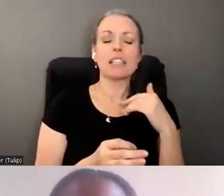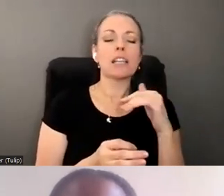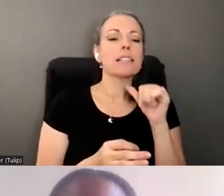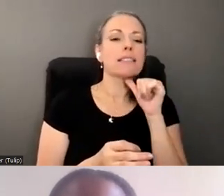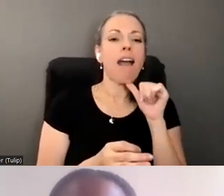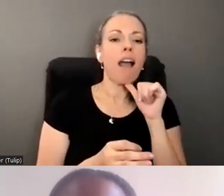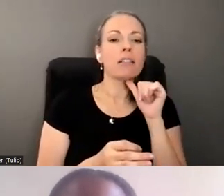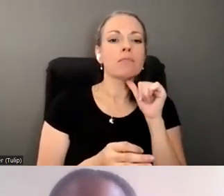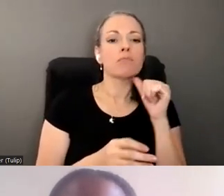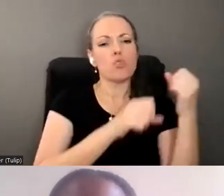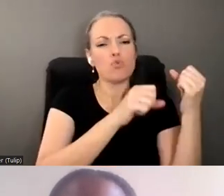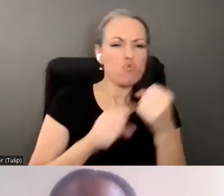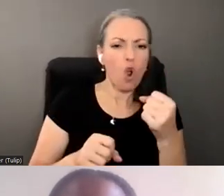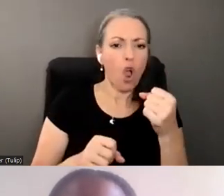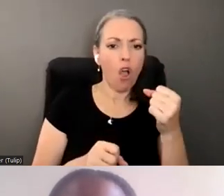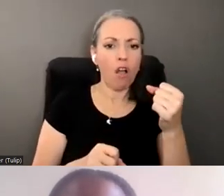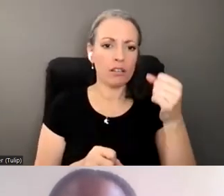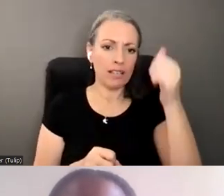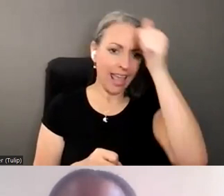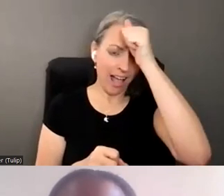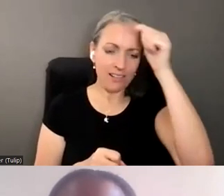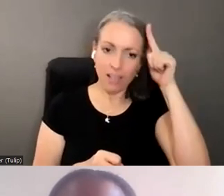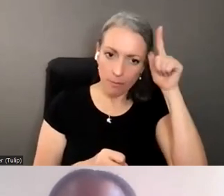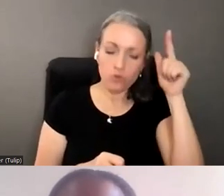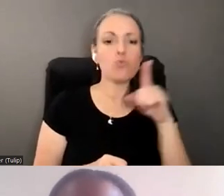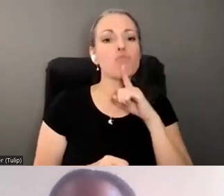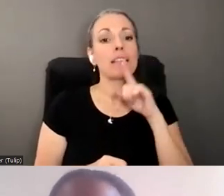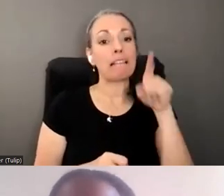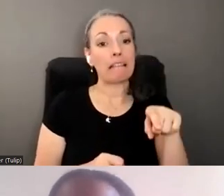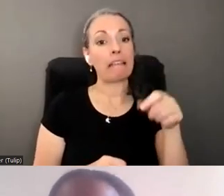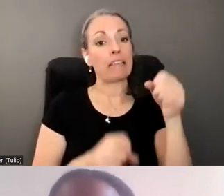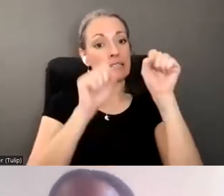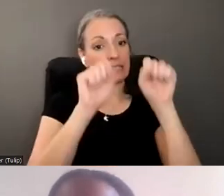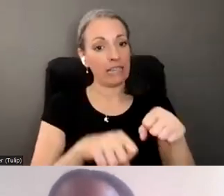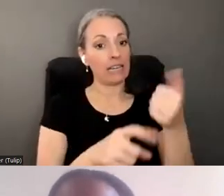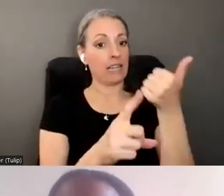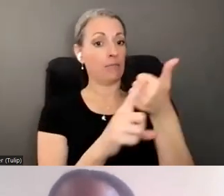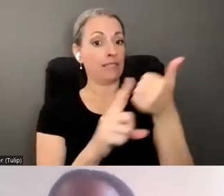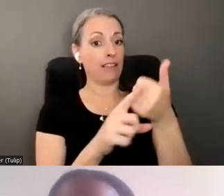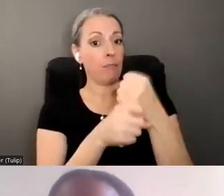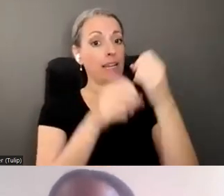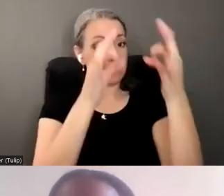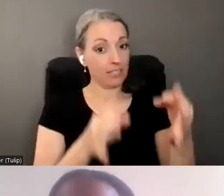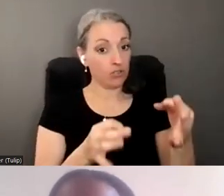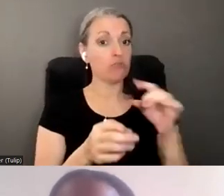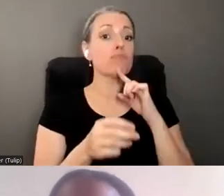is able to still make those decisions for himself. it's really important. Thank you. And I know we do have a few